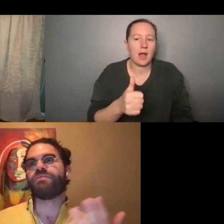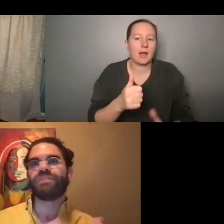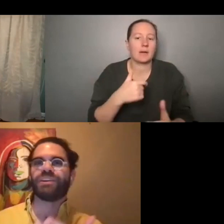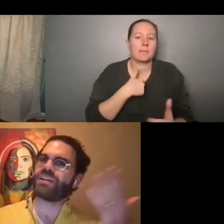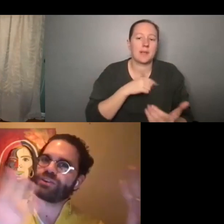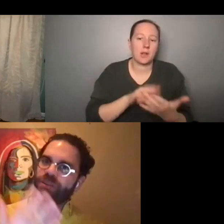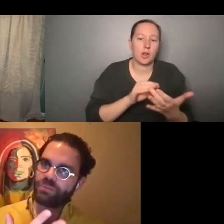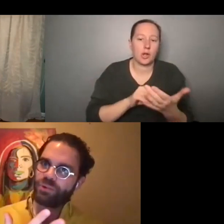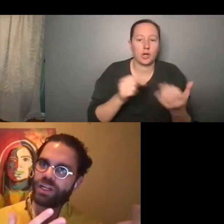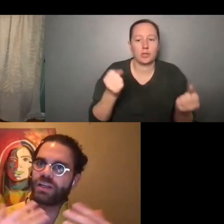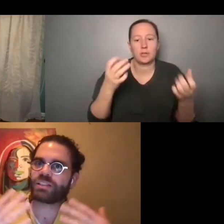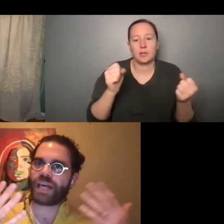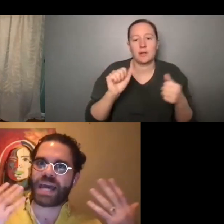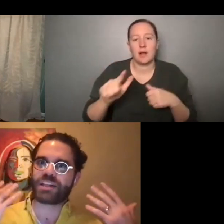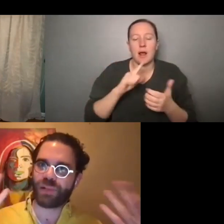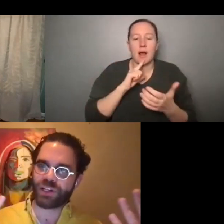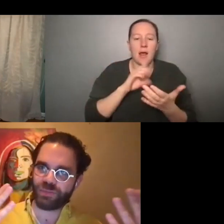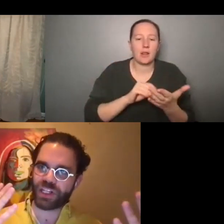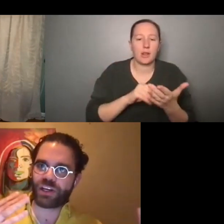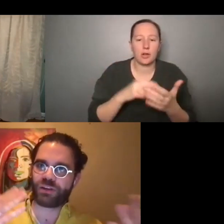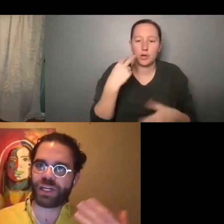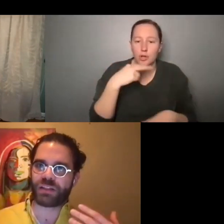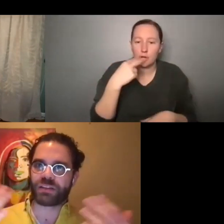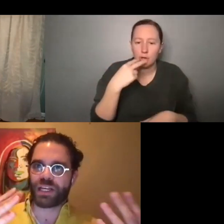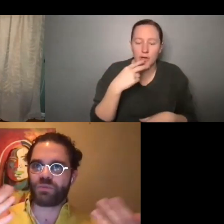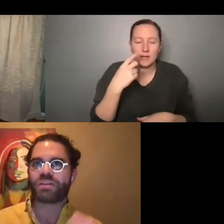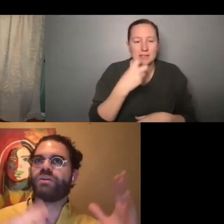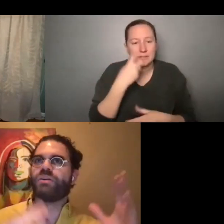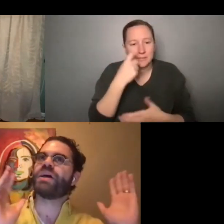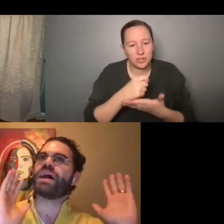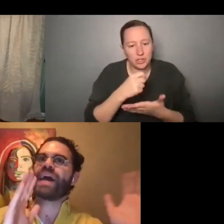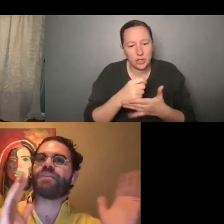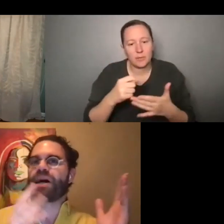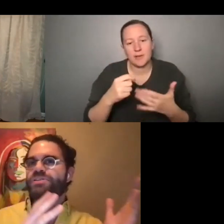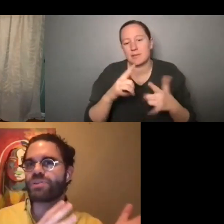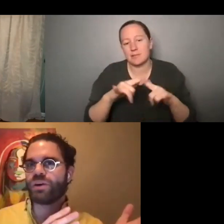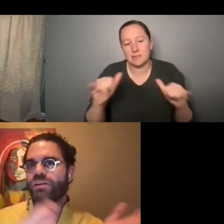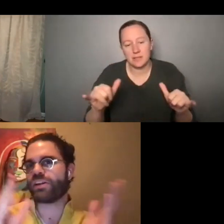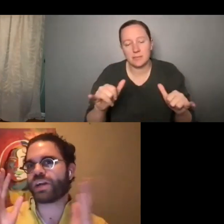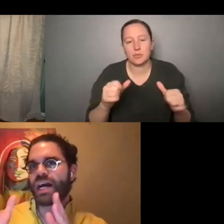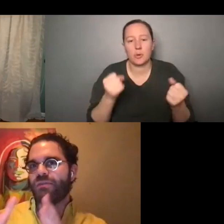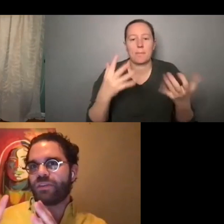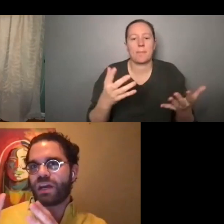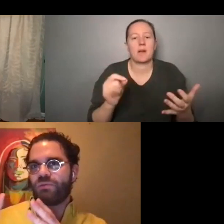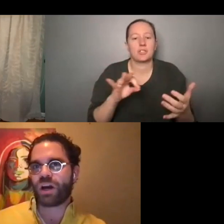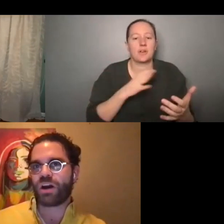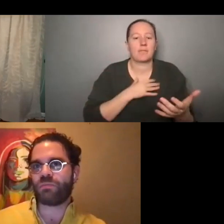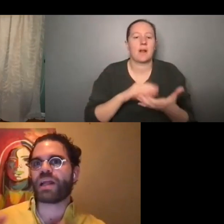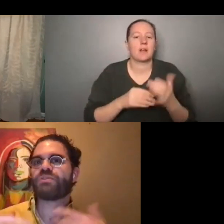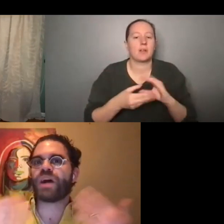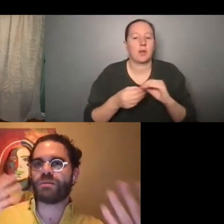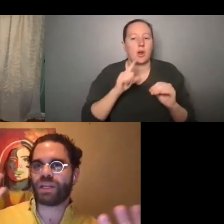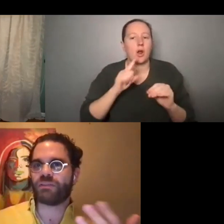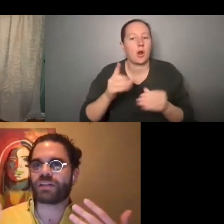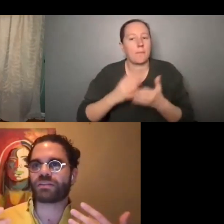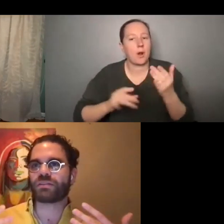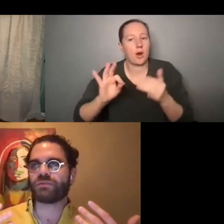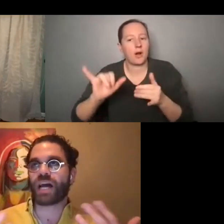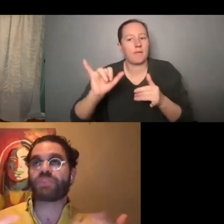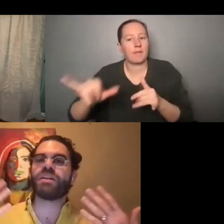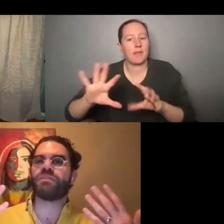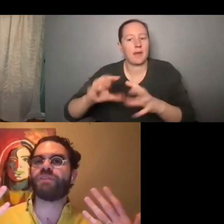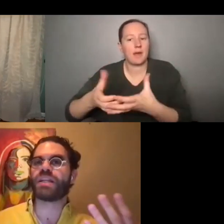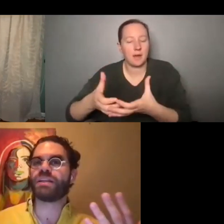but you know, I learned lip reading and had speech therapy at the same way. So a lot of my stories are kind of in that realm. And I try to be,